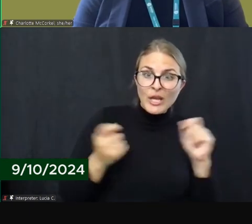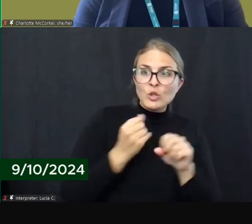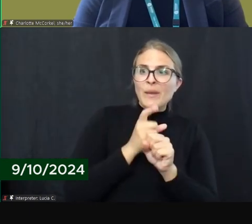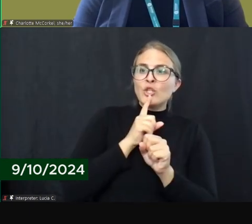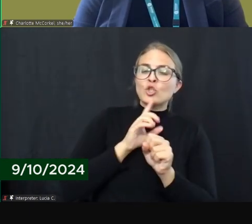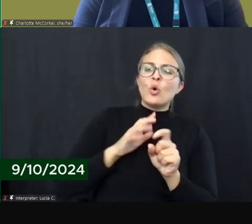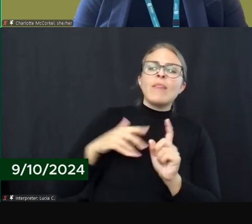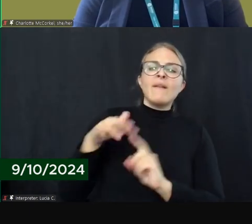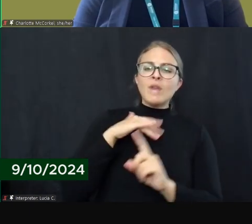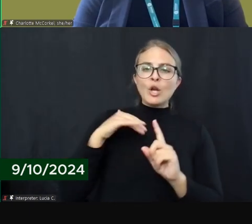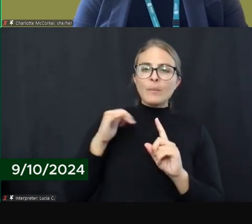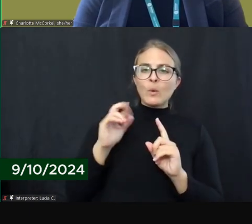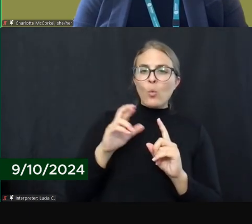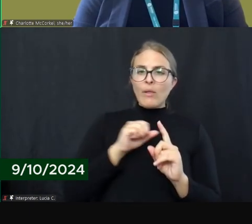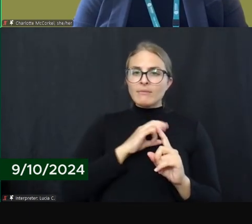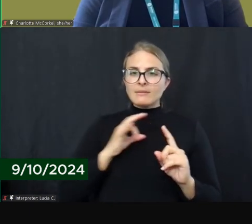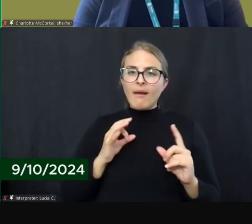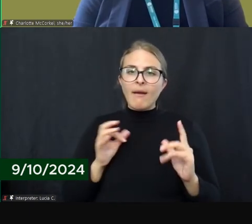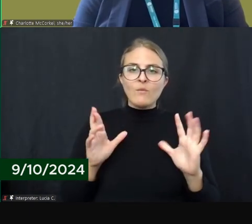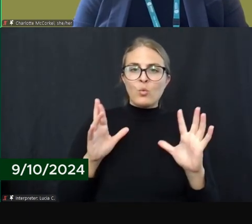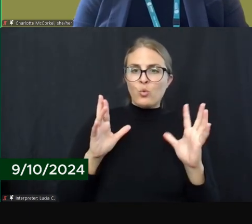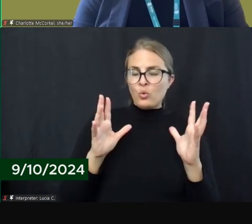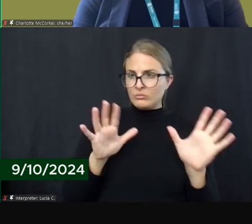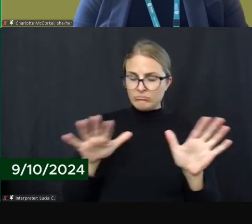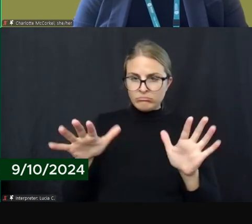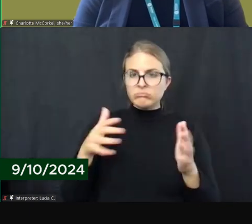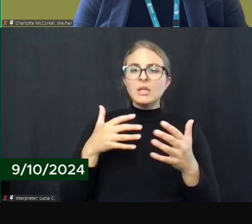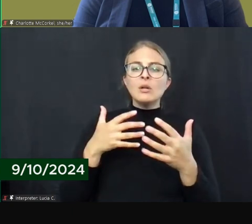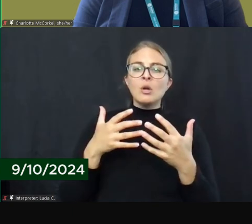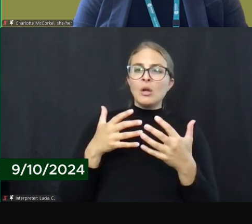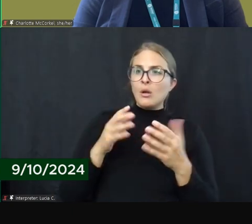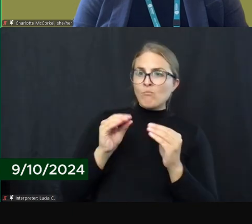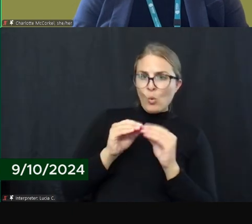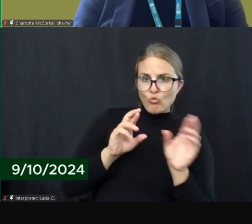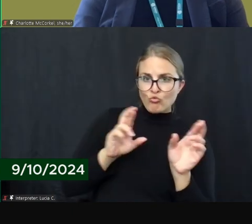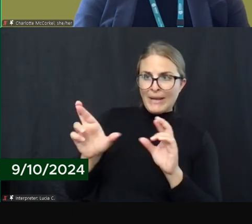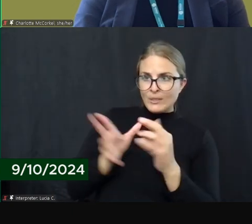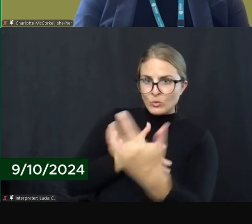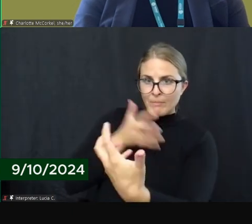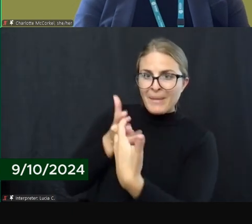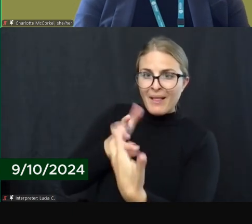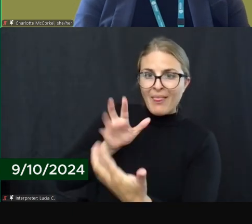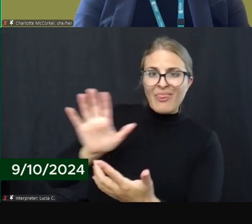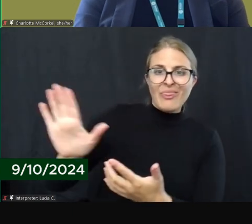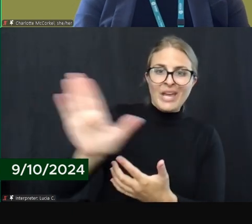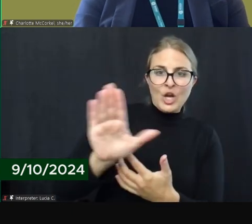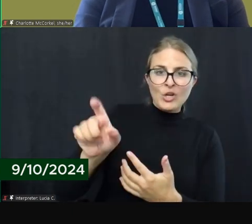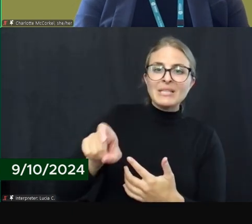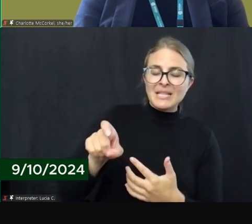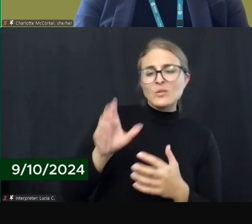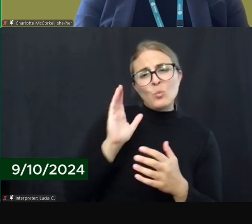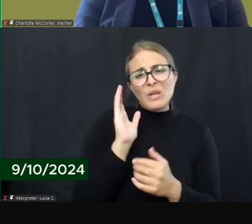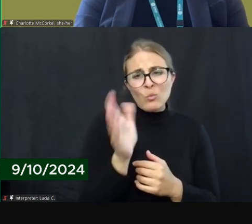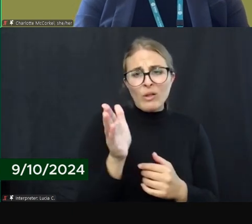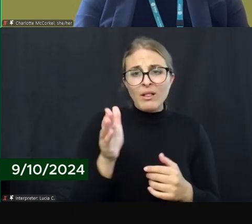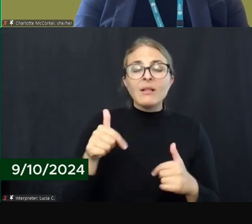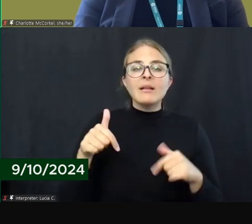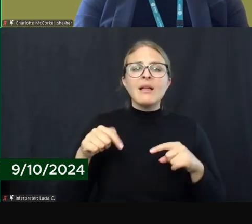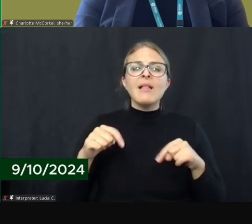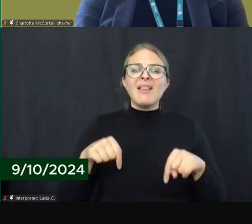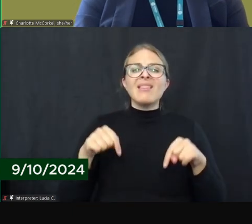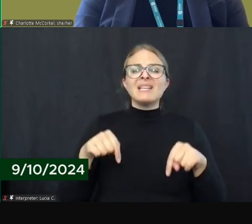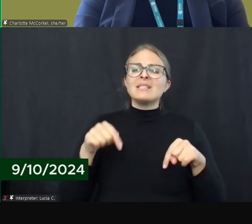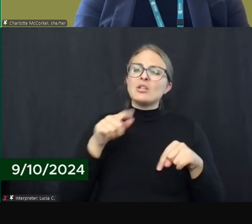environment or the staff more ready to serve this population than we will. This is, I believe, an iterative